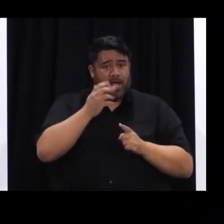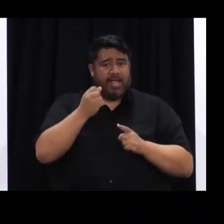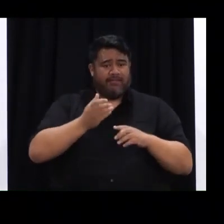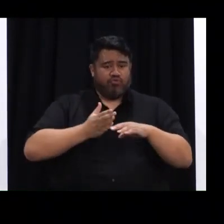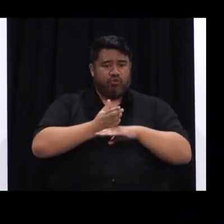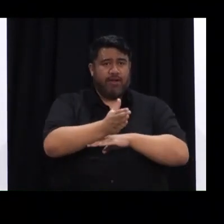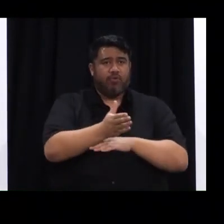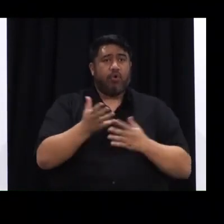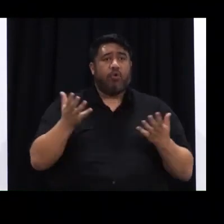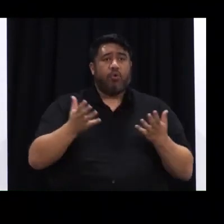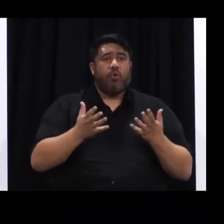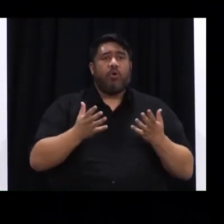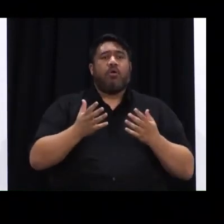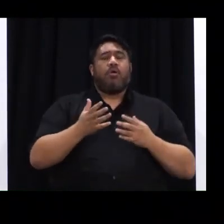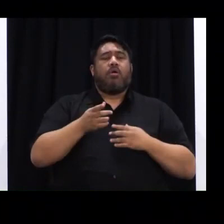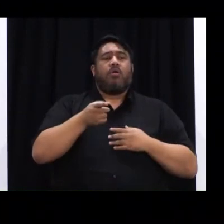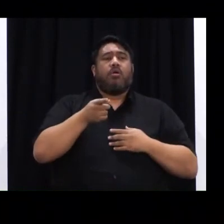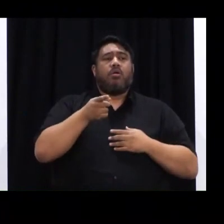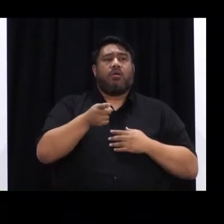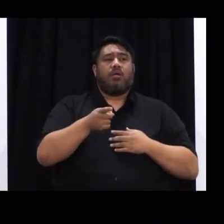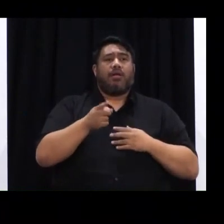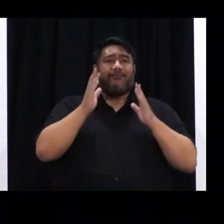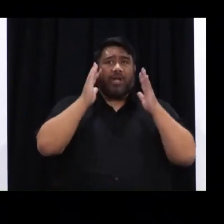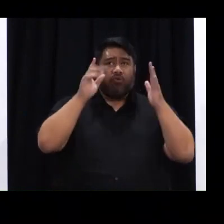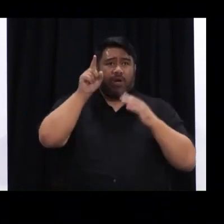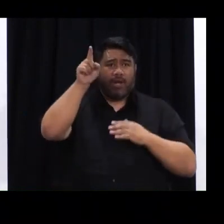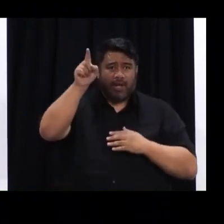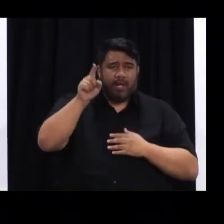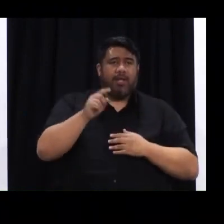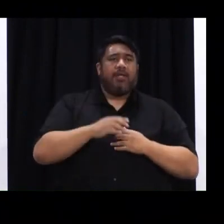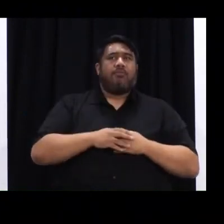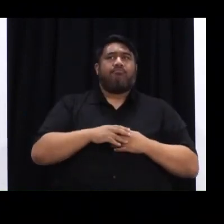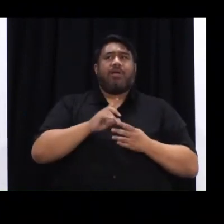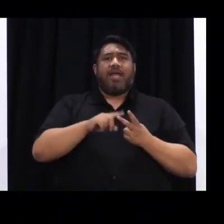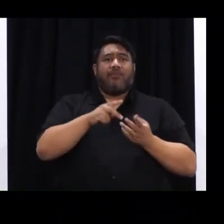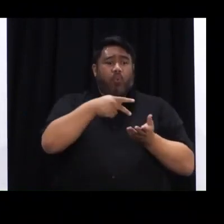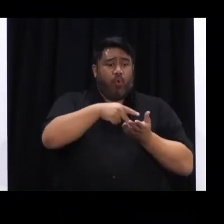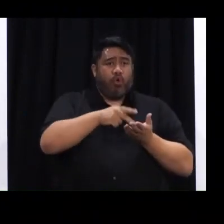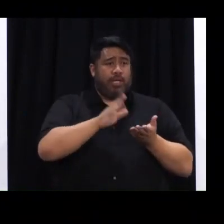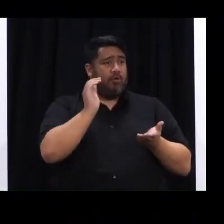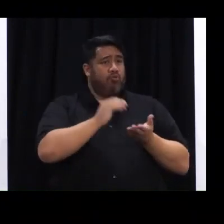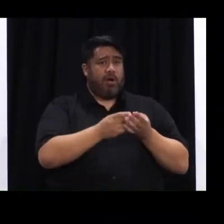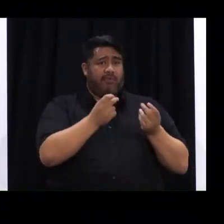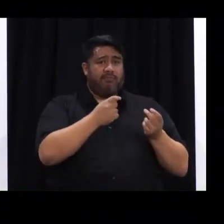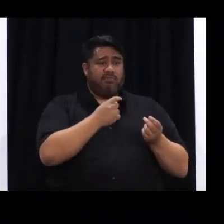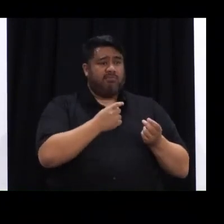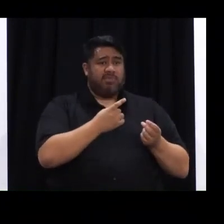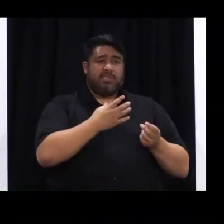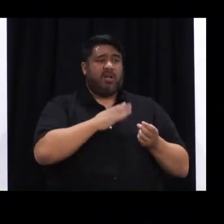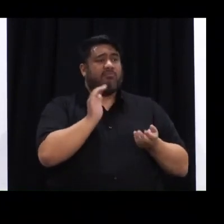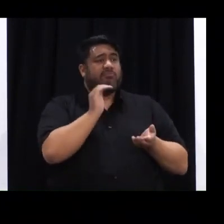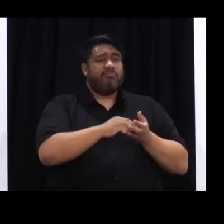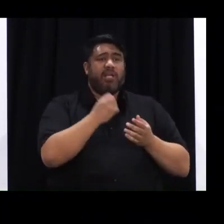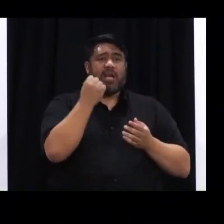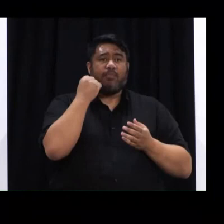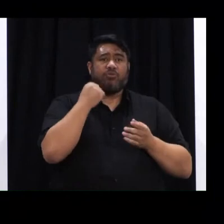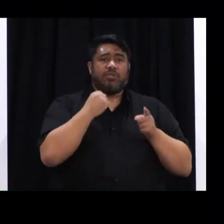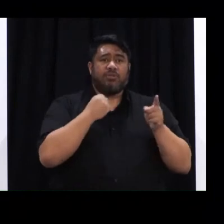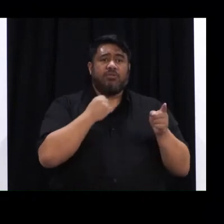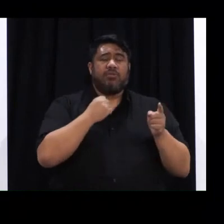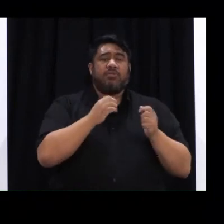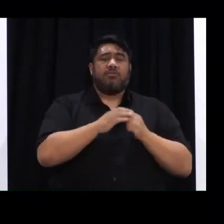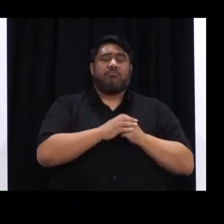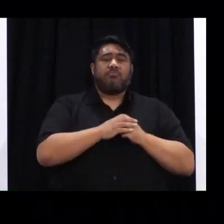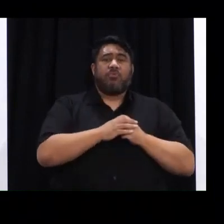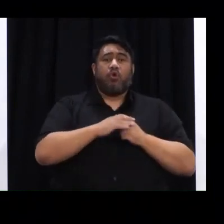223 Kioreiroa, Whangarei, and walk-in clinics at Te Awa in Hamilton, Oratoa